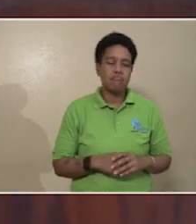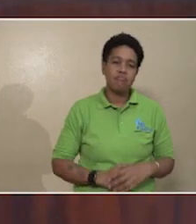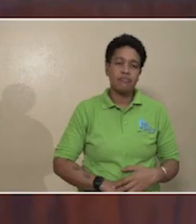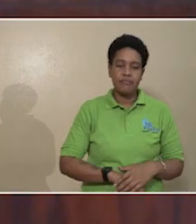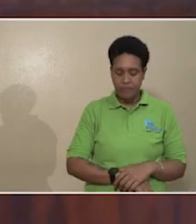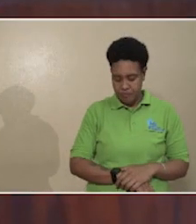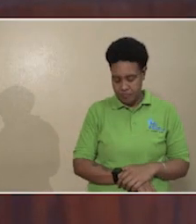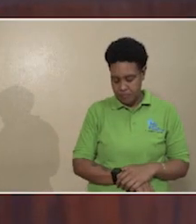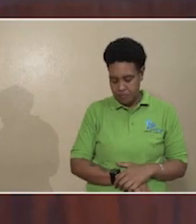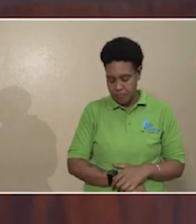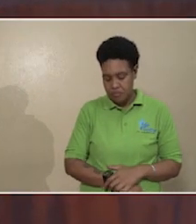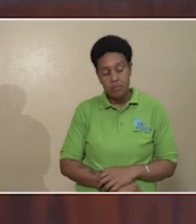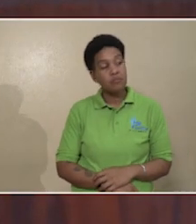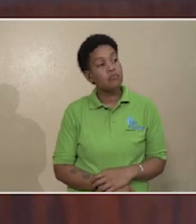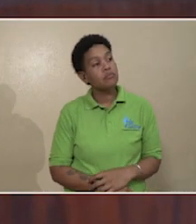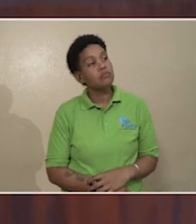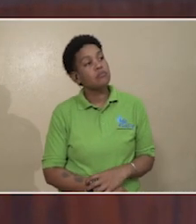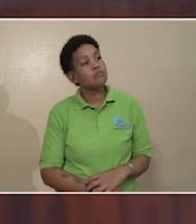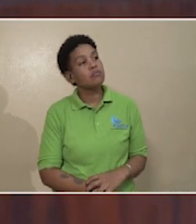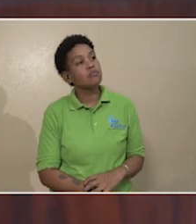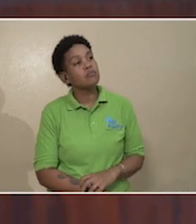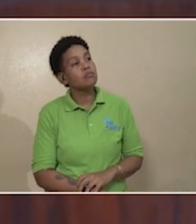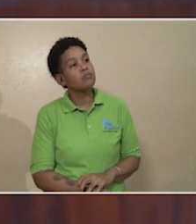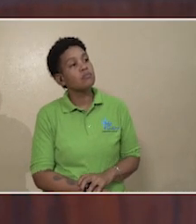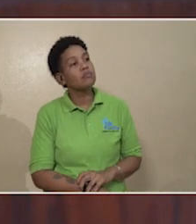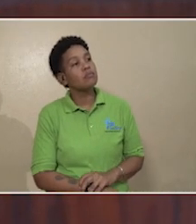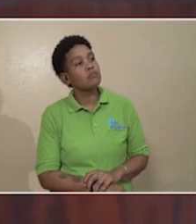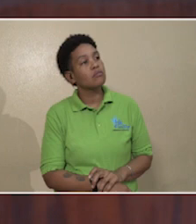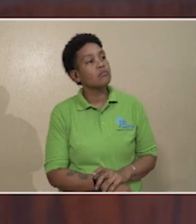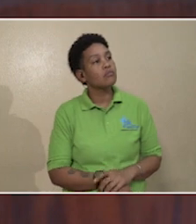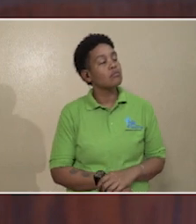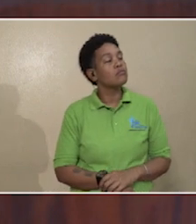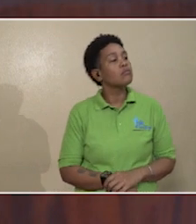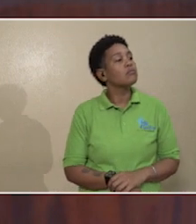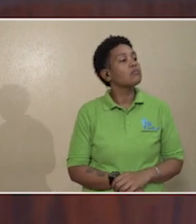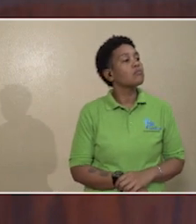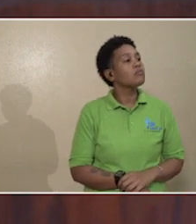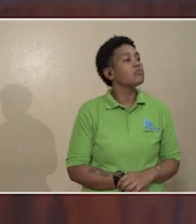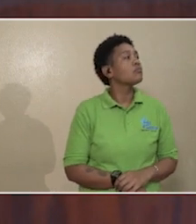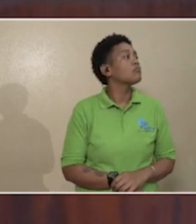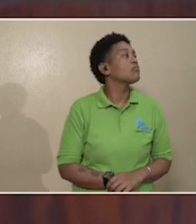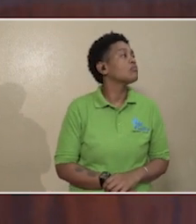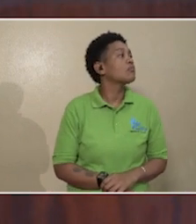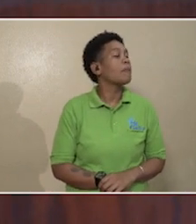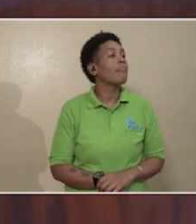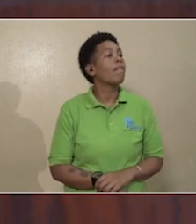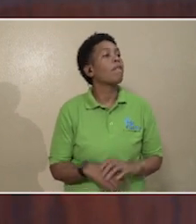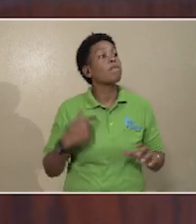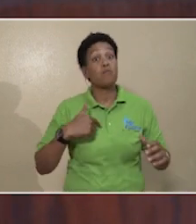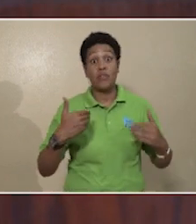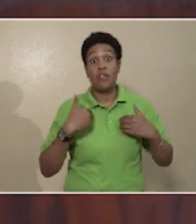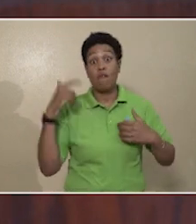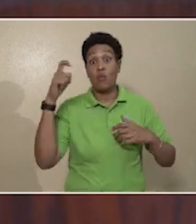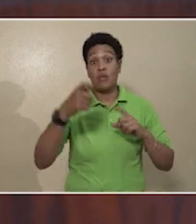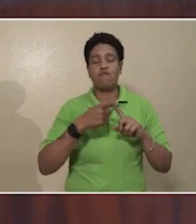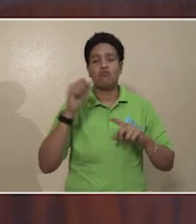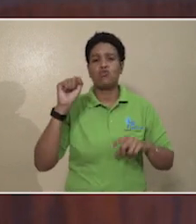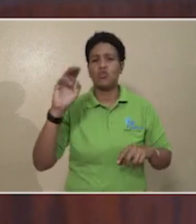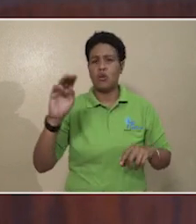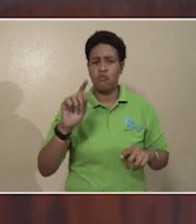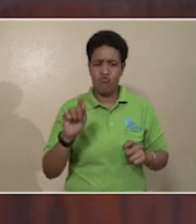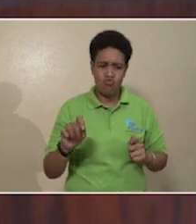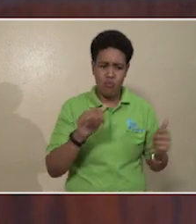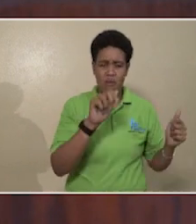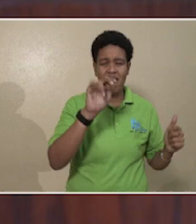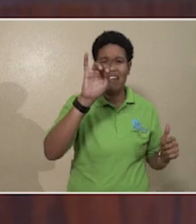So we have a question here from social media again. And isn't it true to say that with the removal of